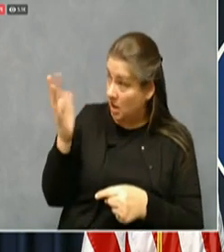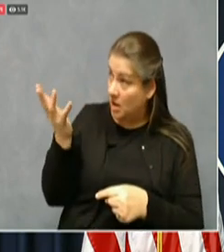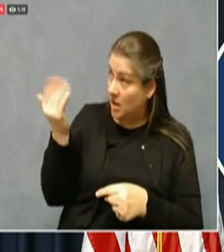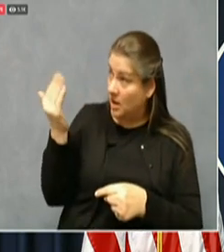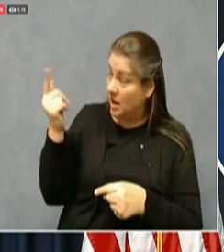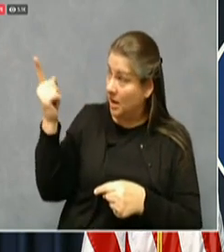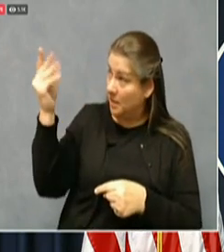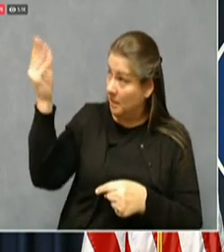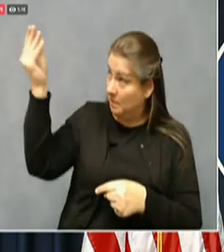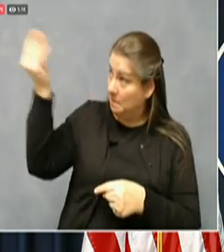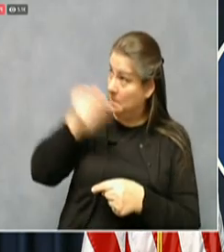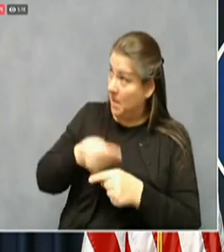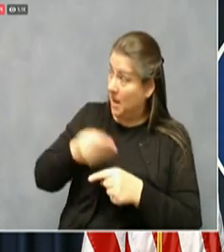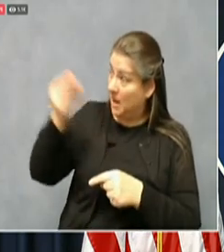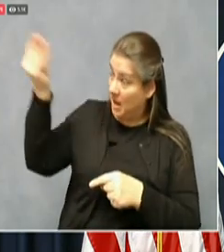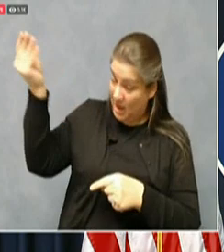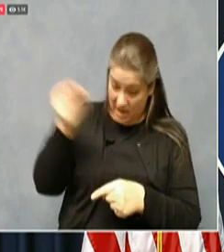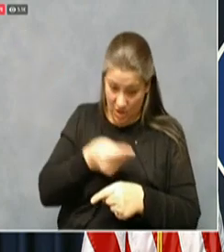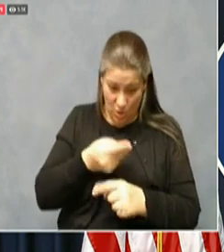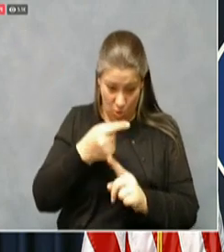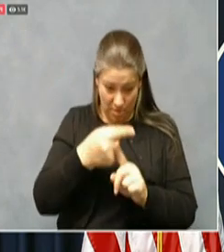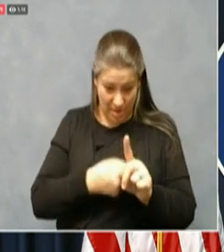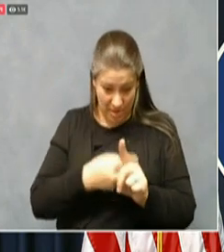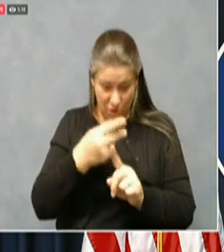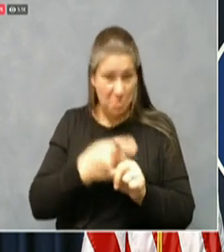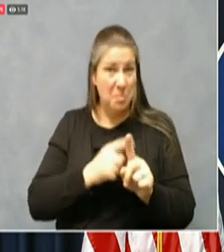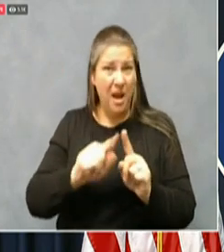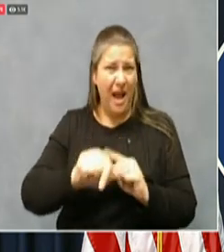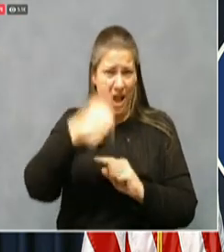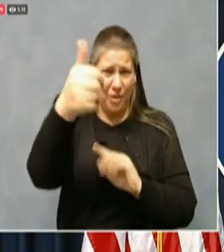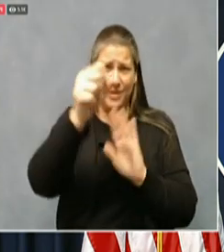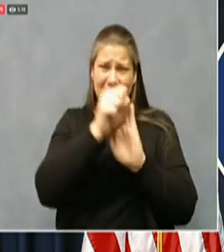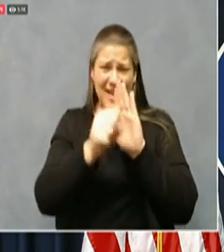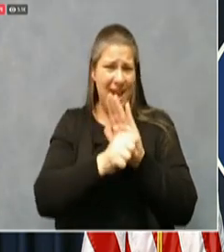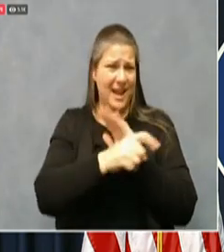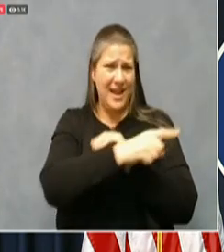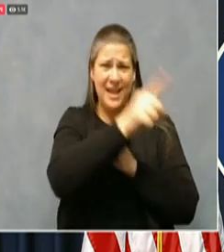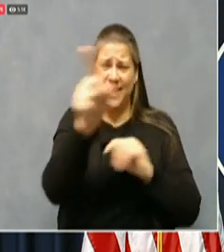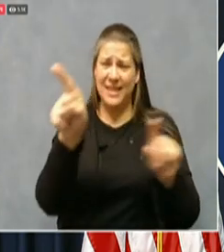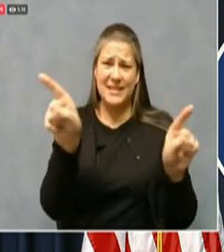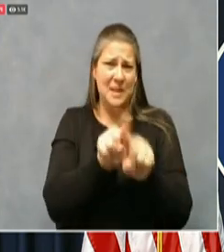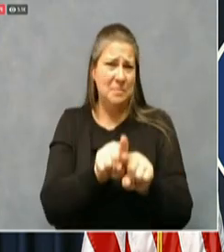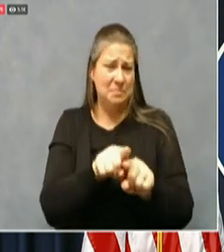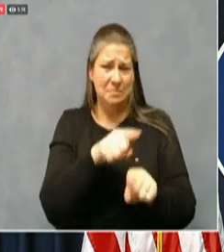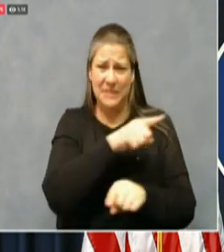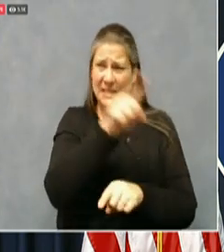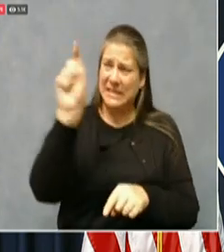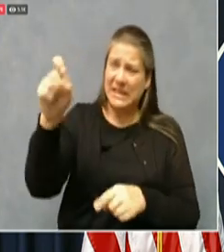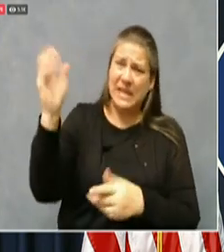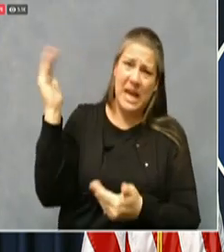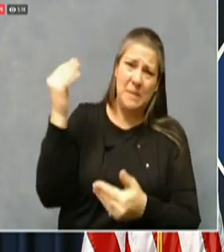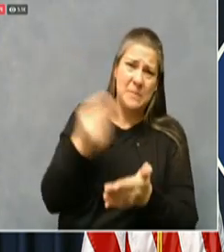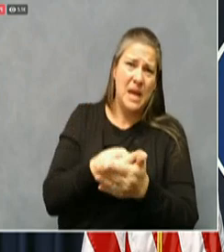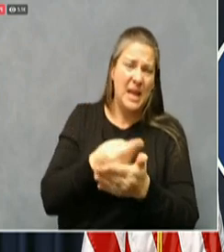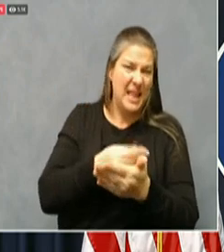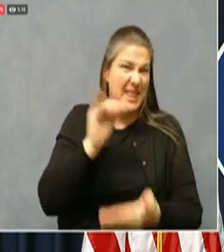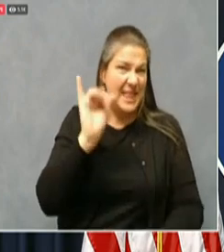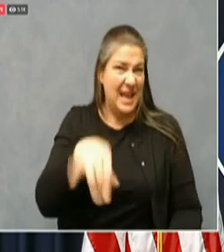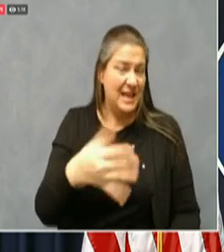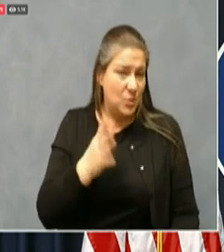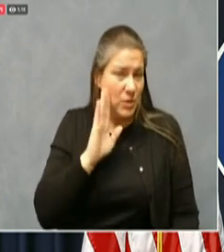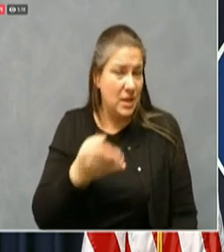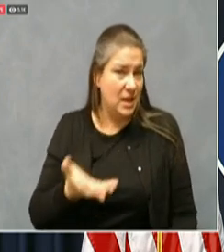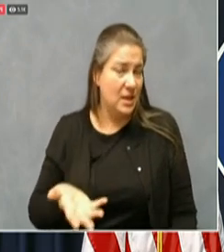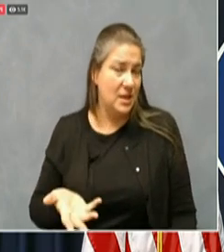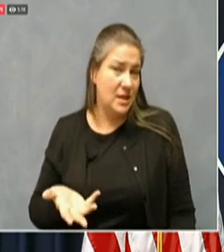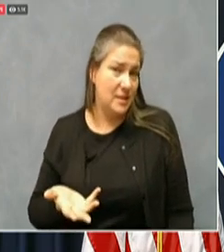month or so. But they're going to be other states out there that are that are totally wiped out. So in the very least, um, do funding